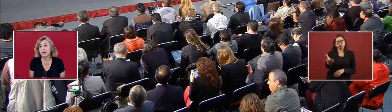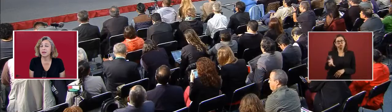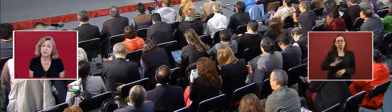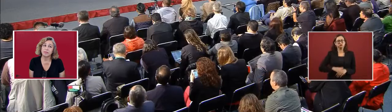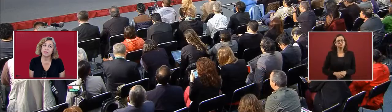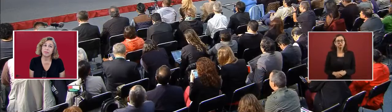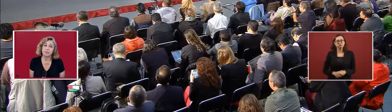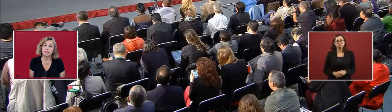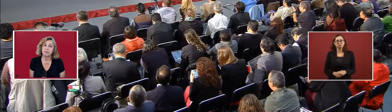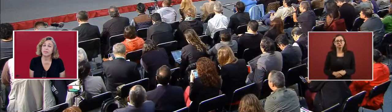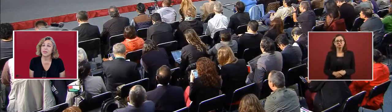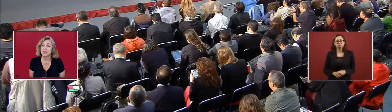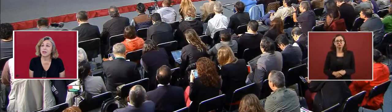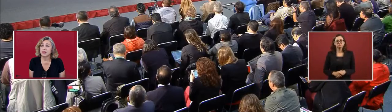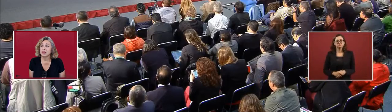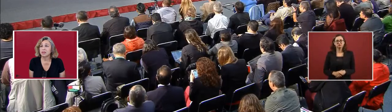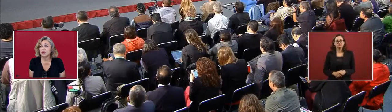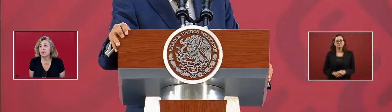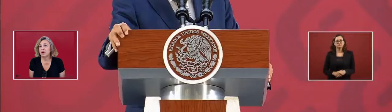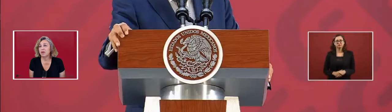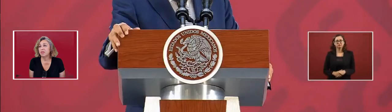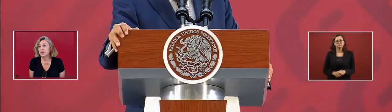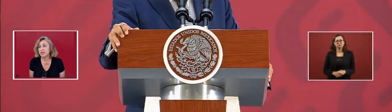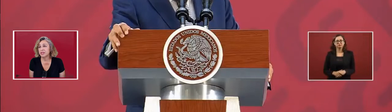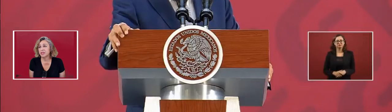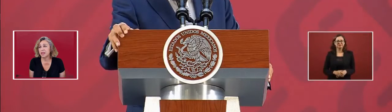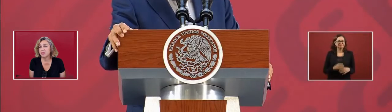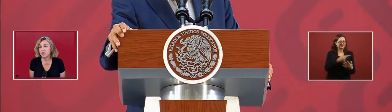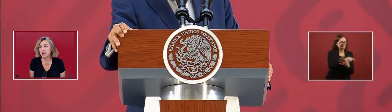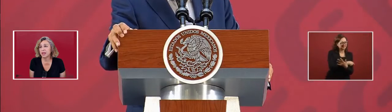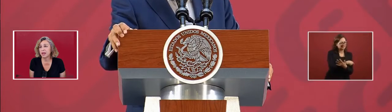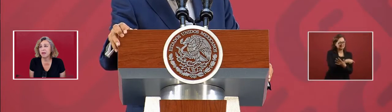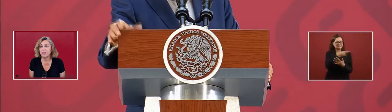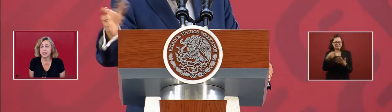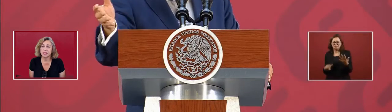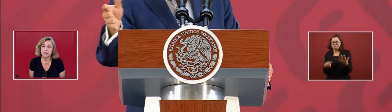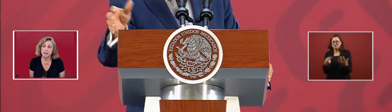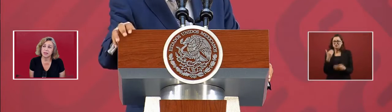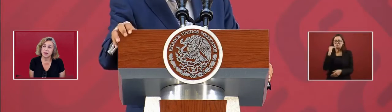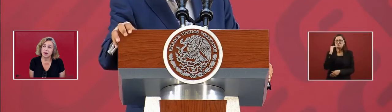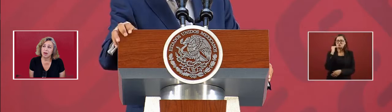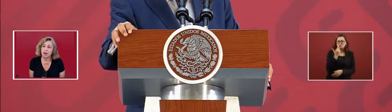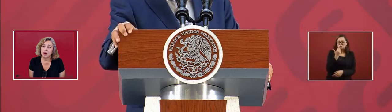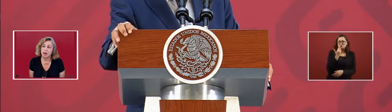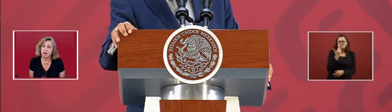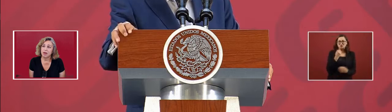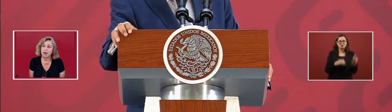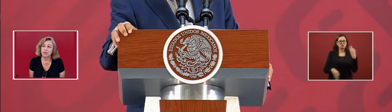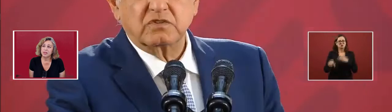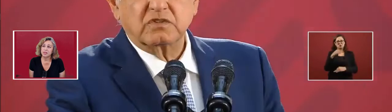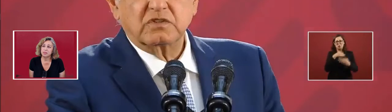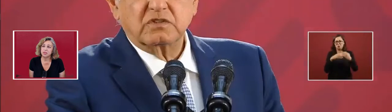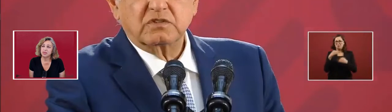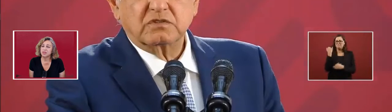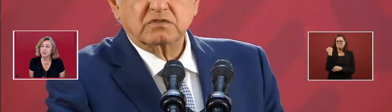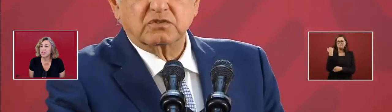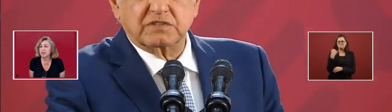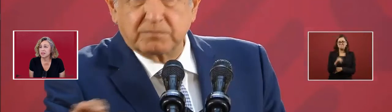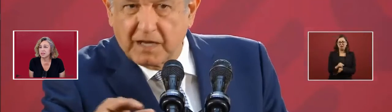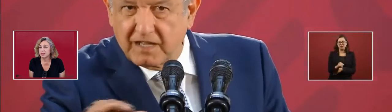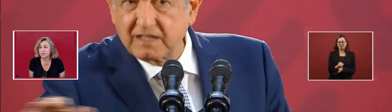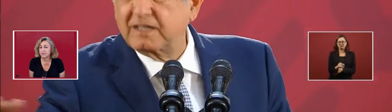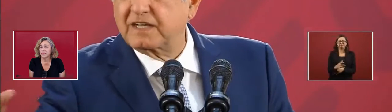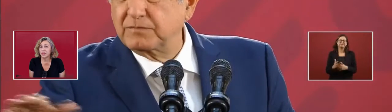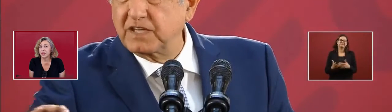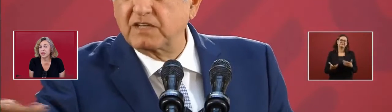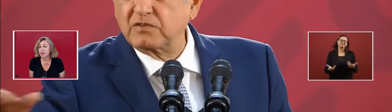pay. So all these irregularities, all these absurd things,